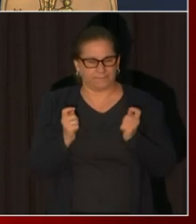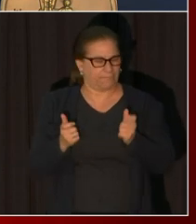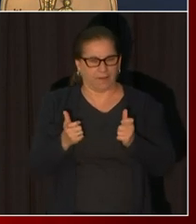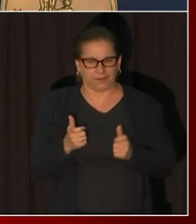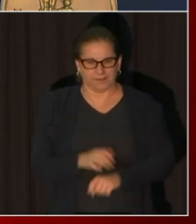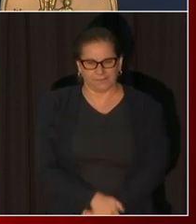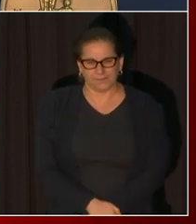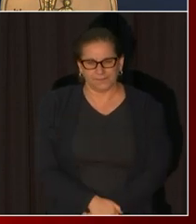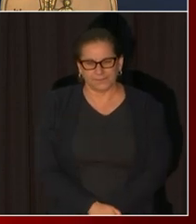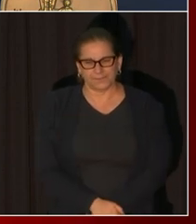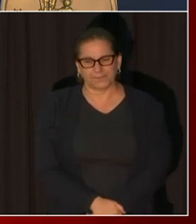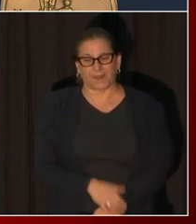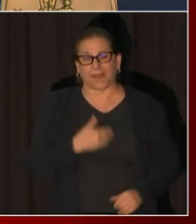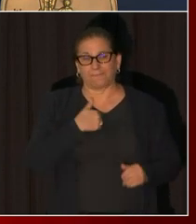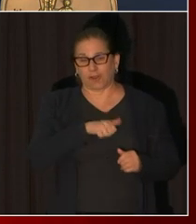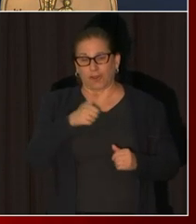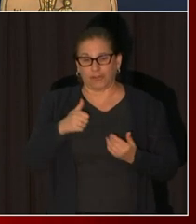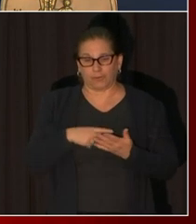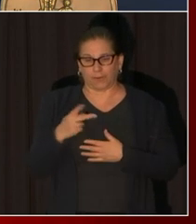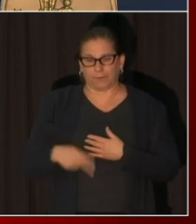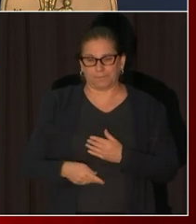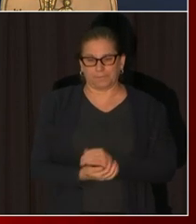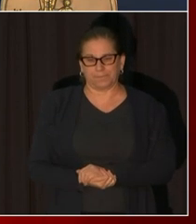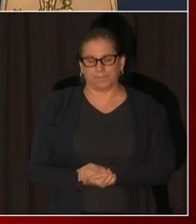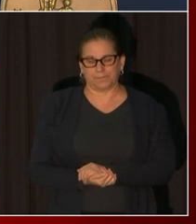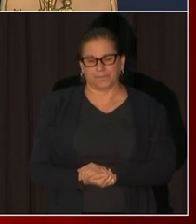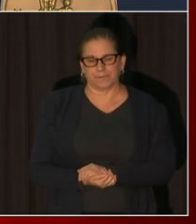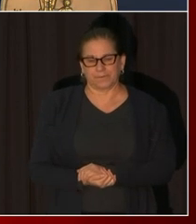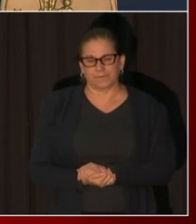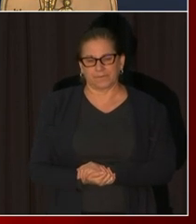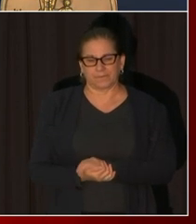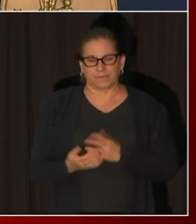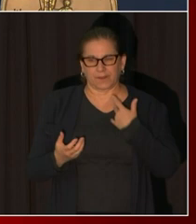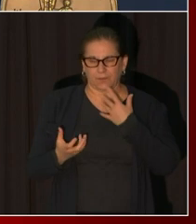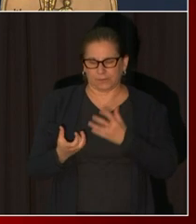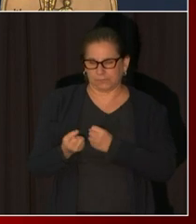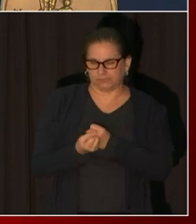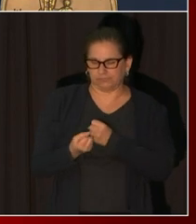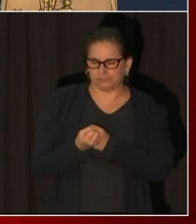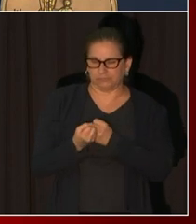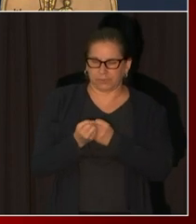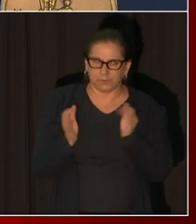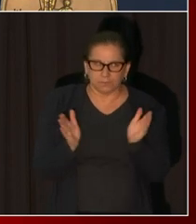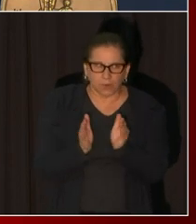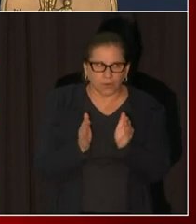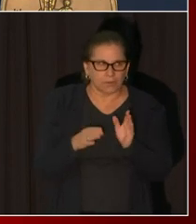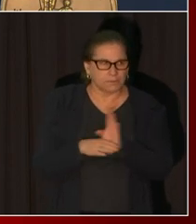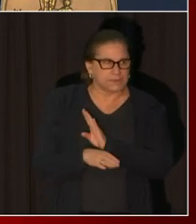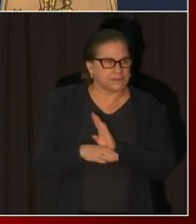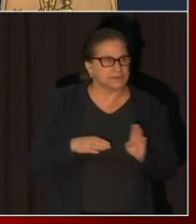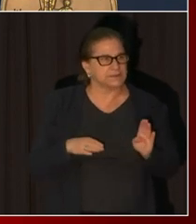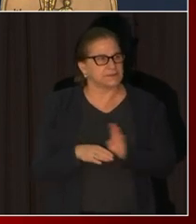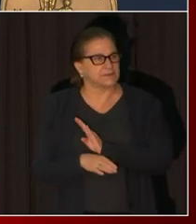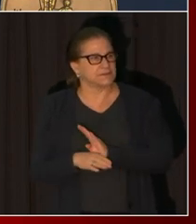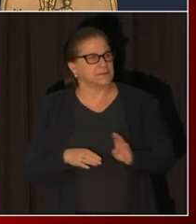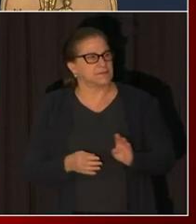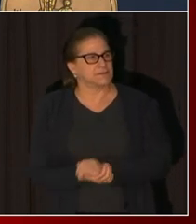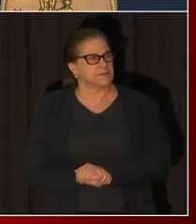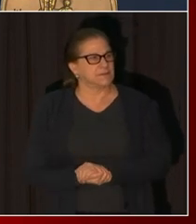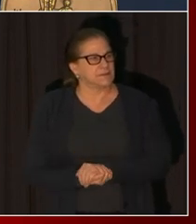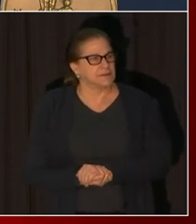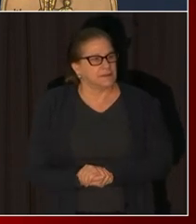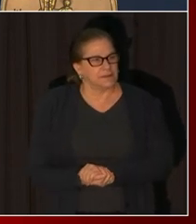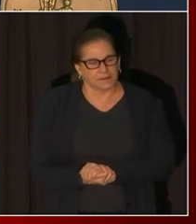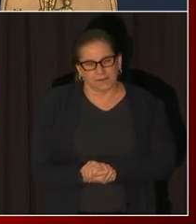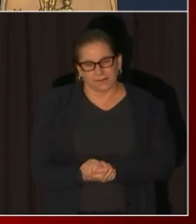created to support our small businesses in late April we made funds available through the DC small business